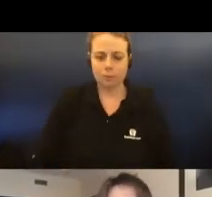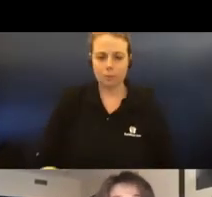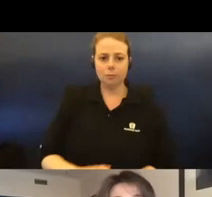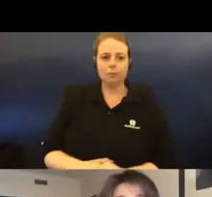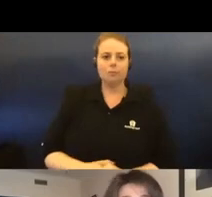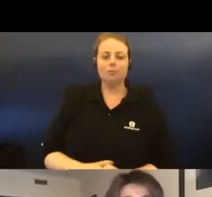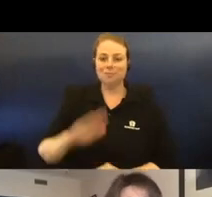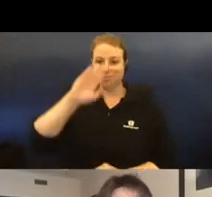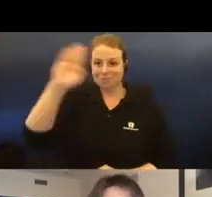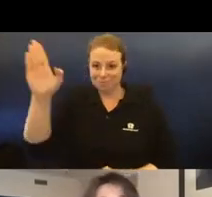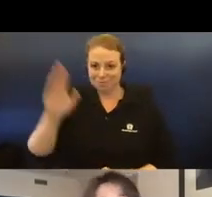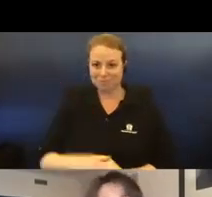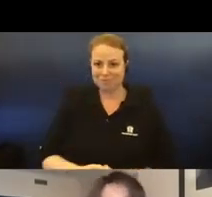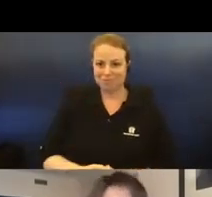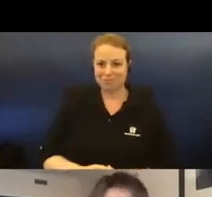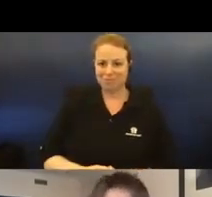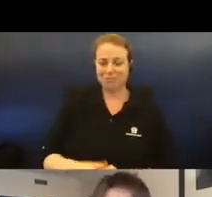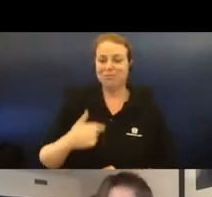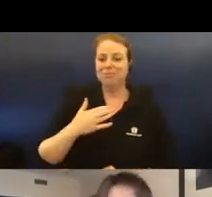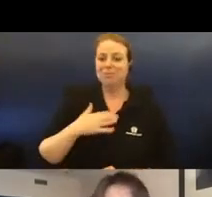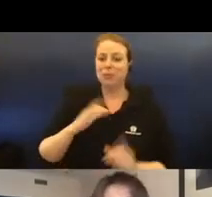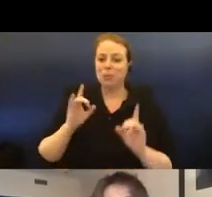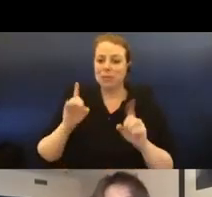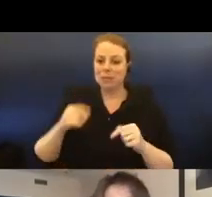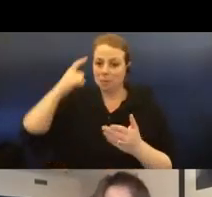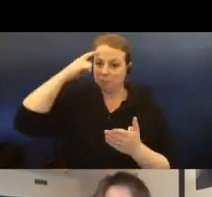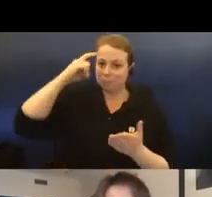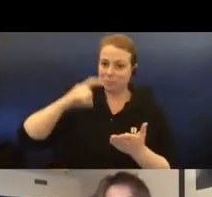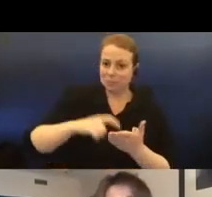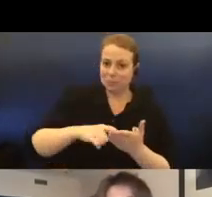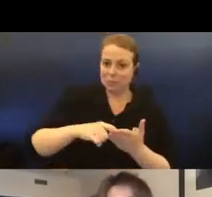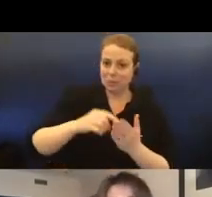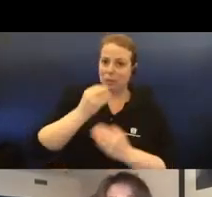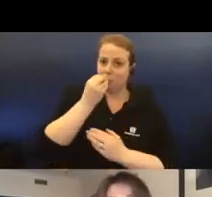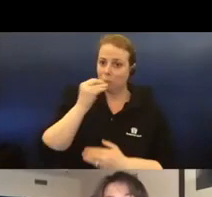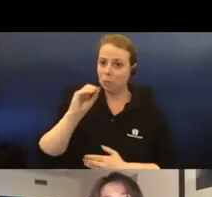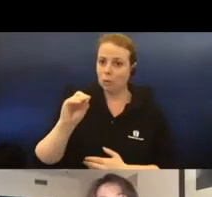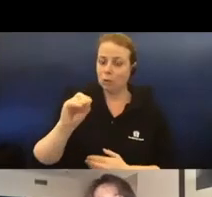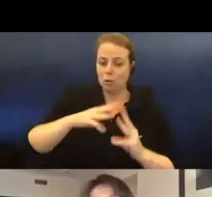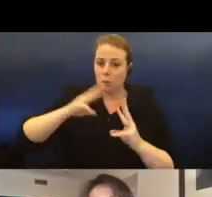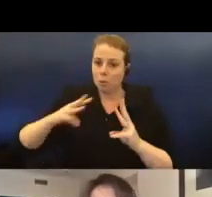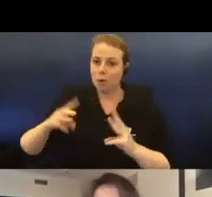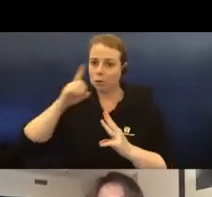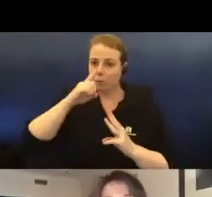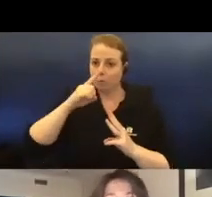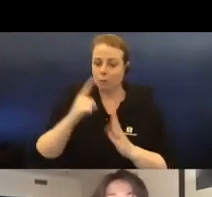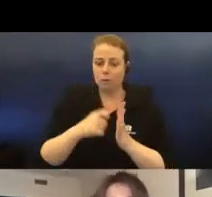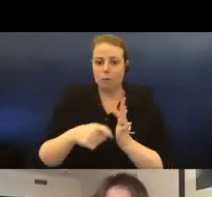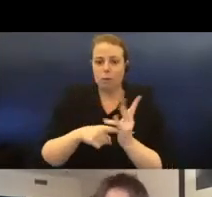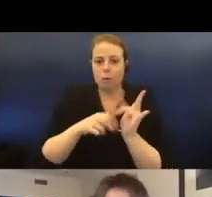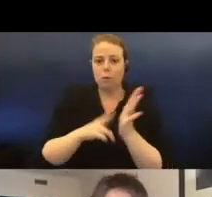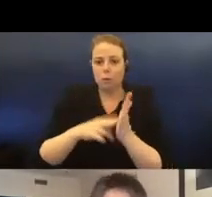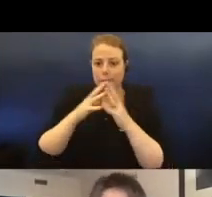Hello everyone. I would like to begin also by acknowledging the Boonwurrung and Wurundjeri people of this cooling nation and paying my